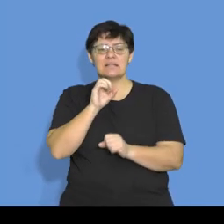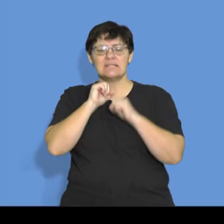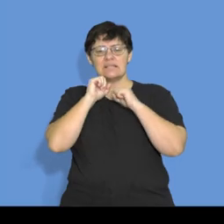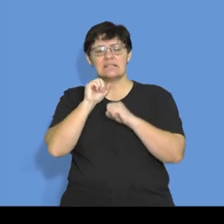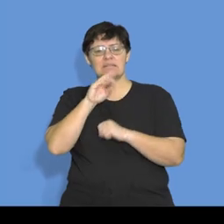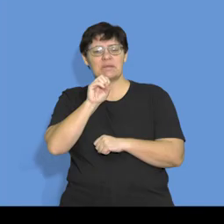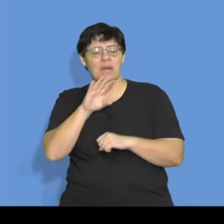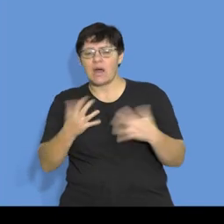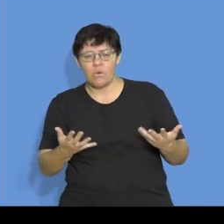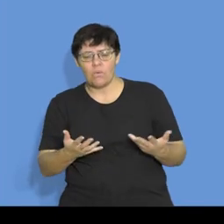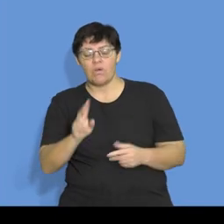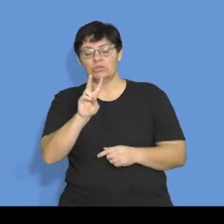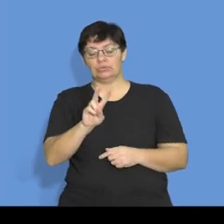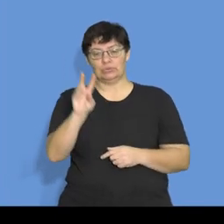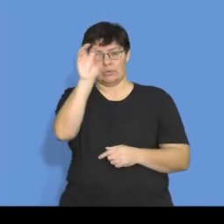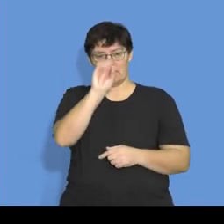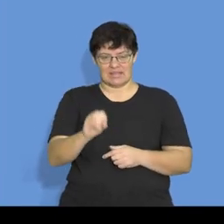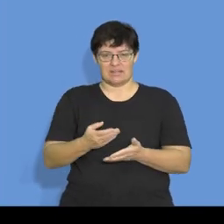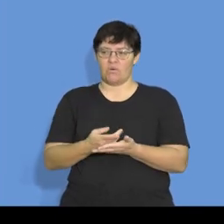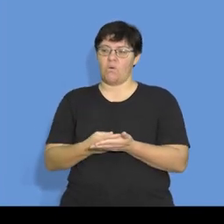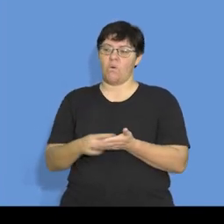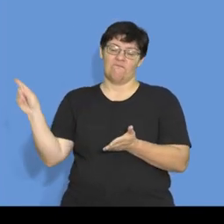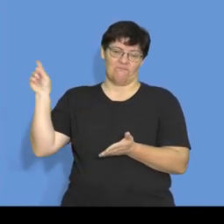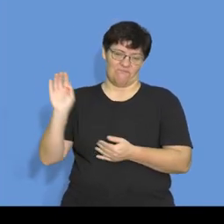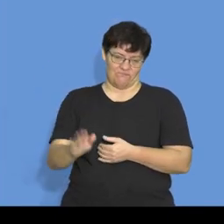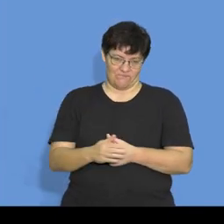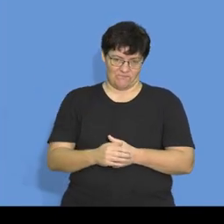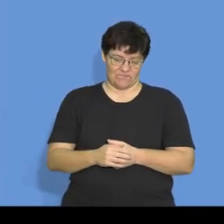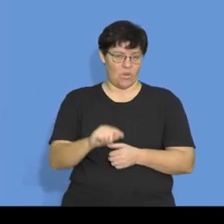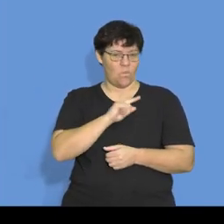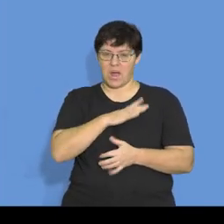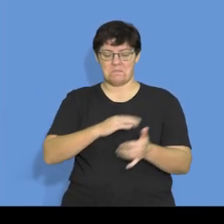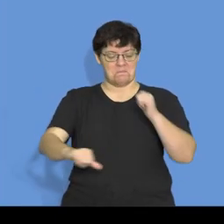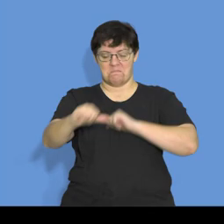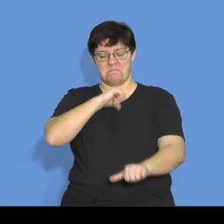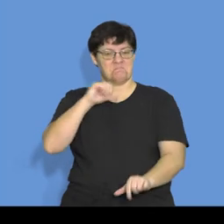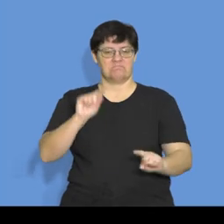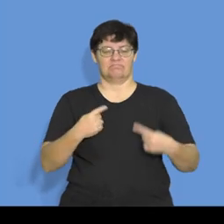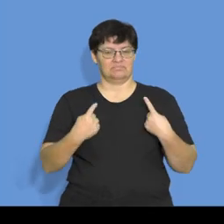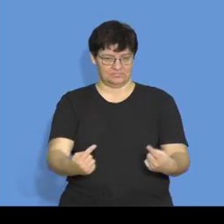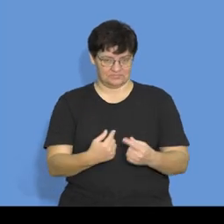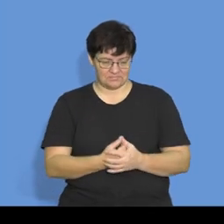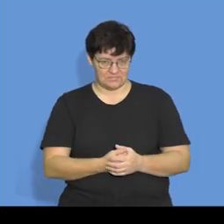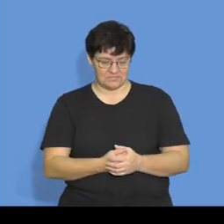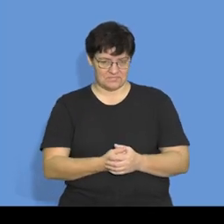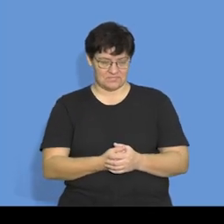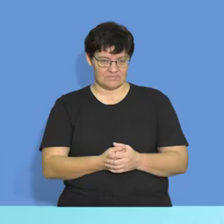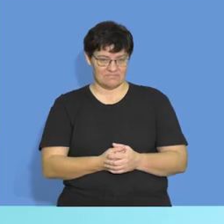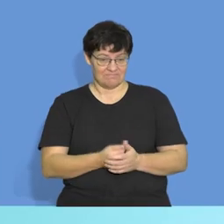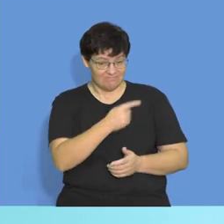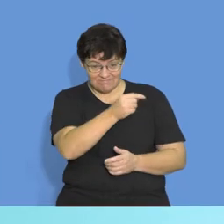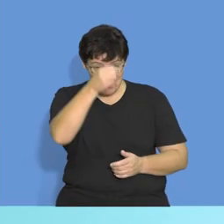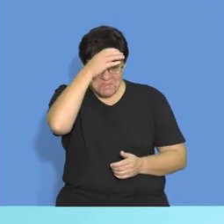the 2% that you will write off as irrecoverable. So, accounting boffins out there,